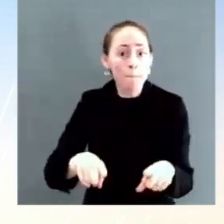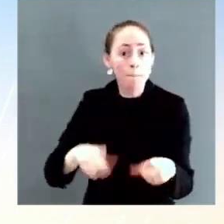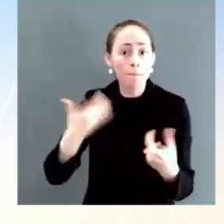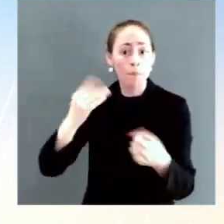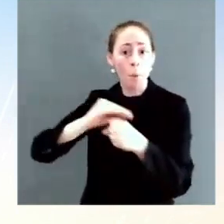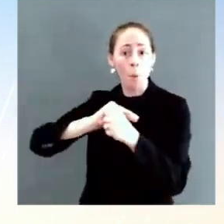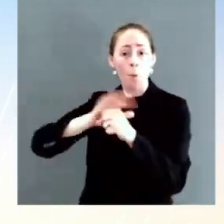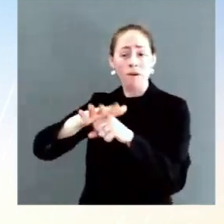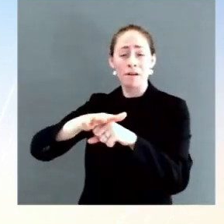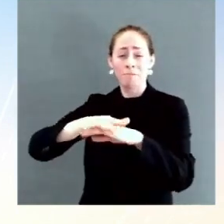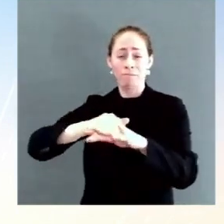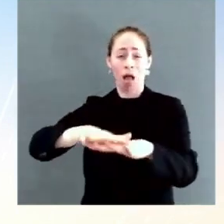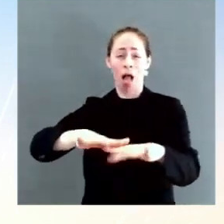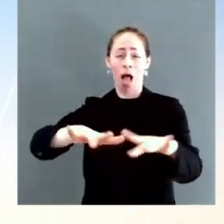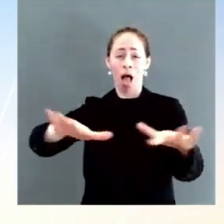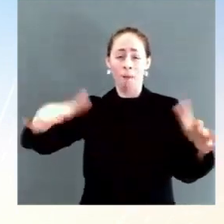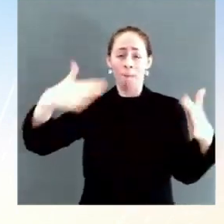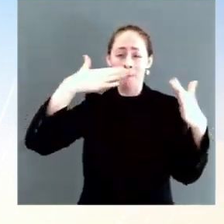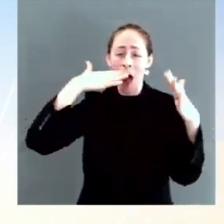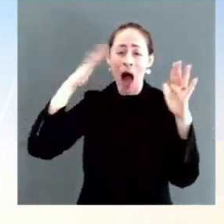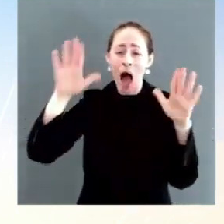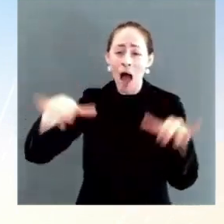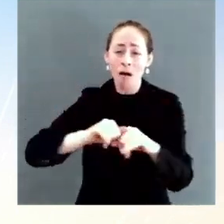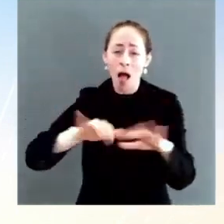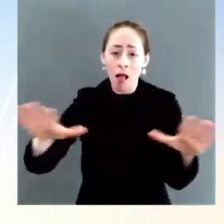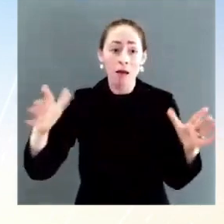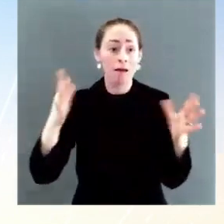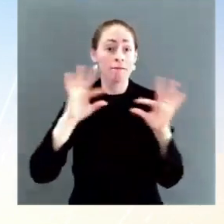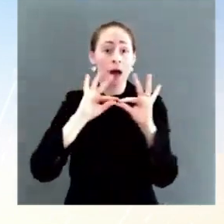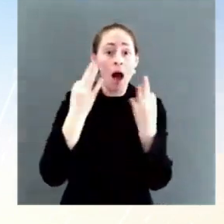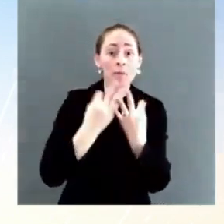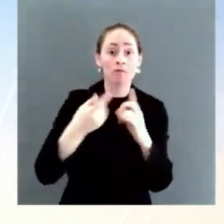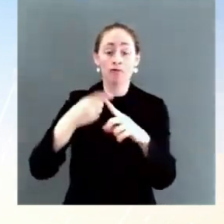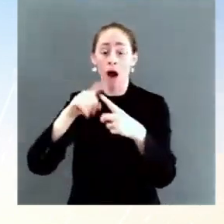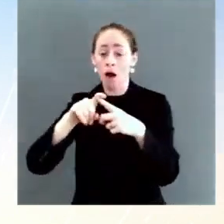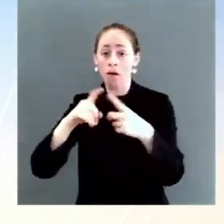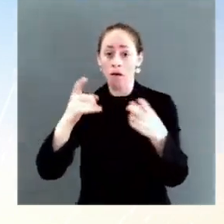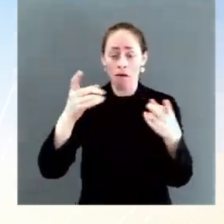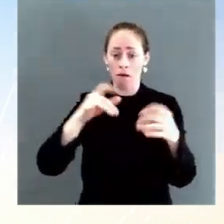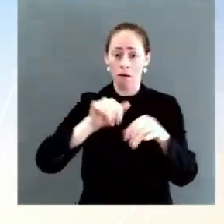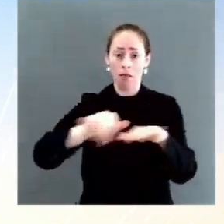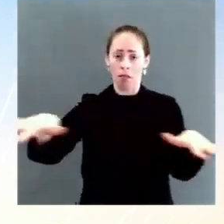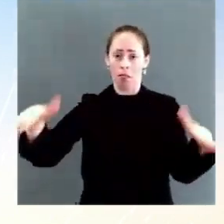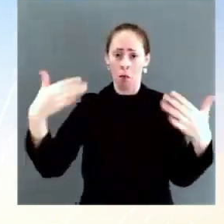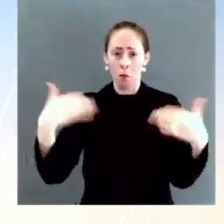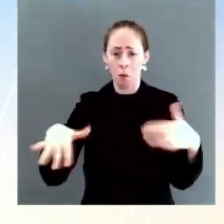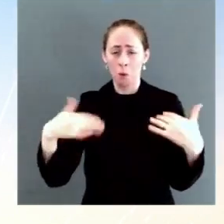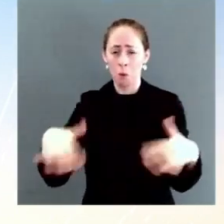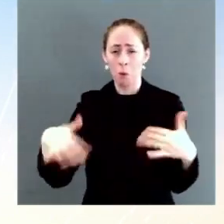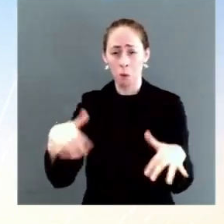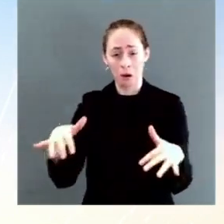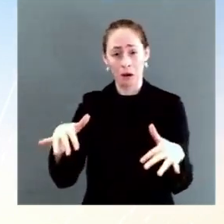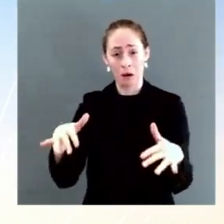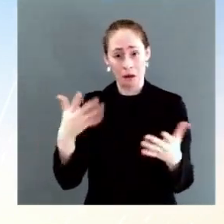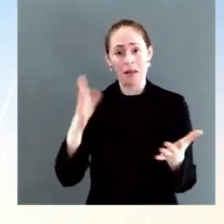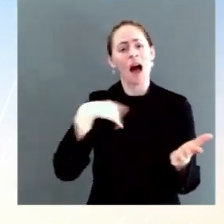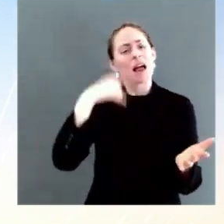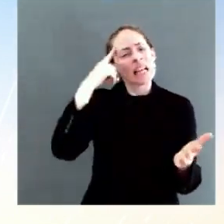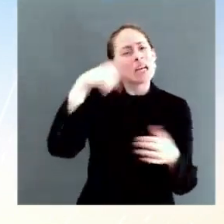assert that on society. So, I don't think that should be lost on us as we're looking at these reports this morning either. Go. Go! Another question on... Go! Another